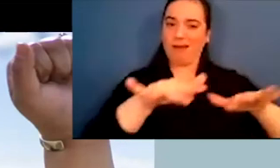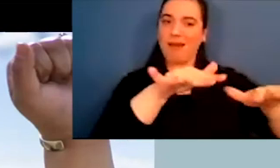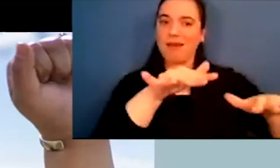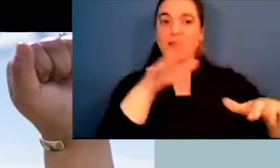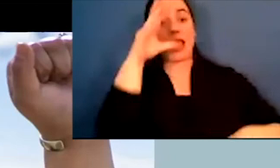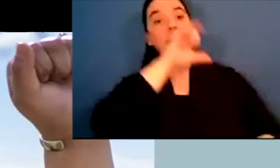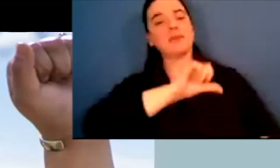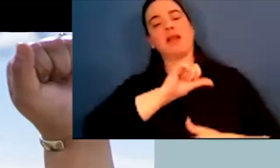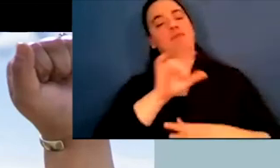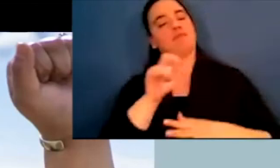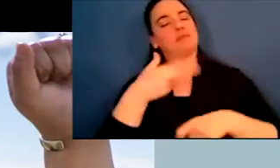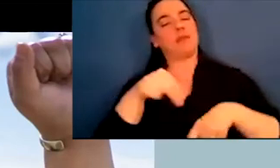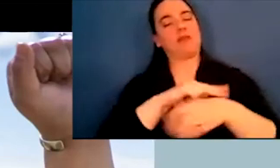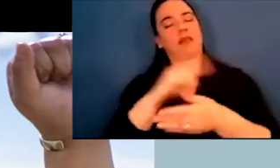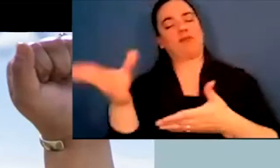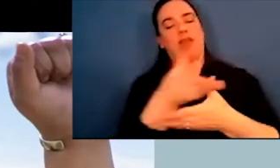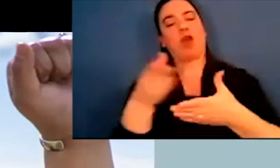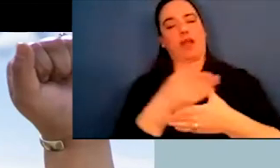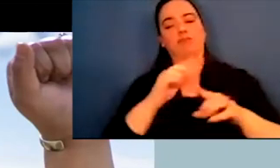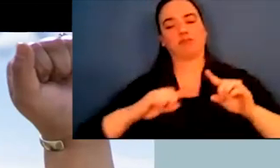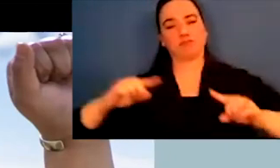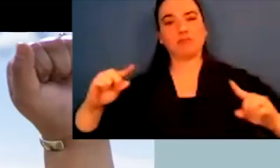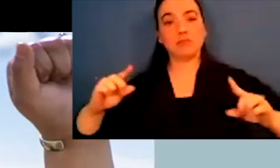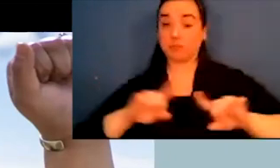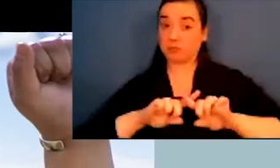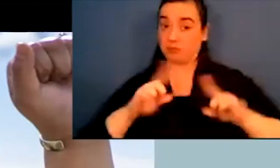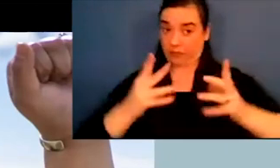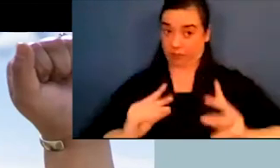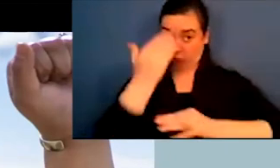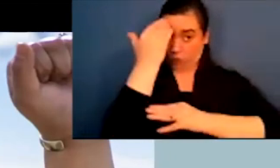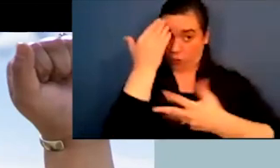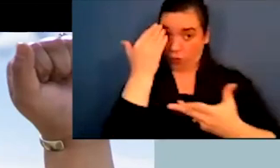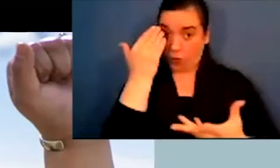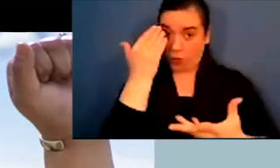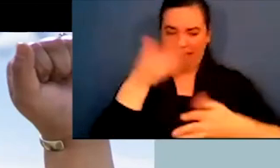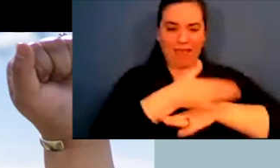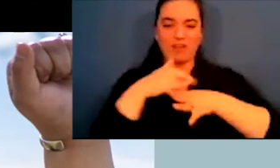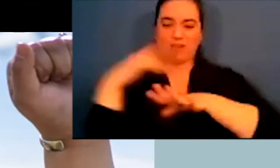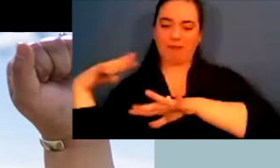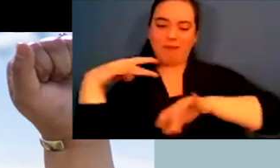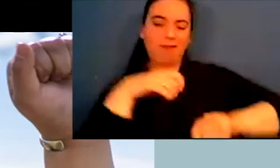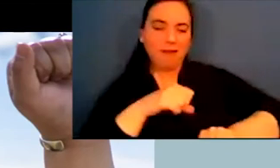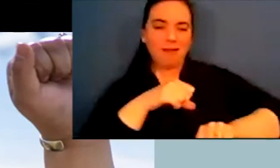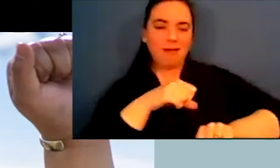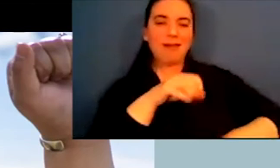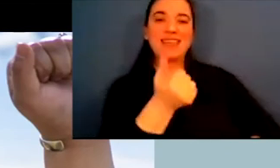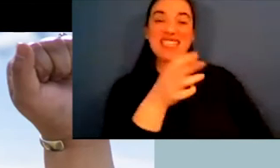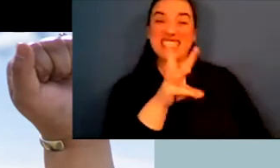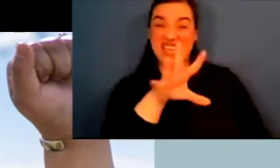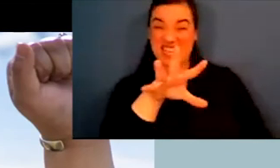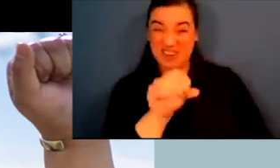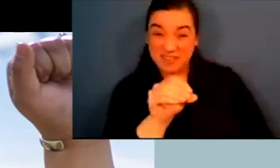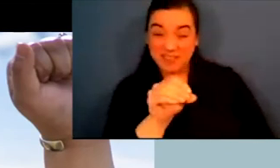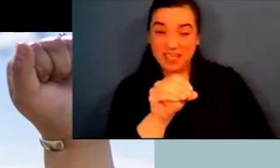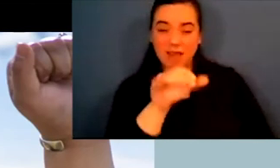this land. The estimates vary pretty widely, obviously, but the one thing we do know